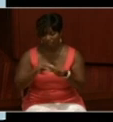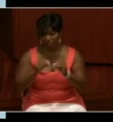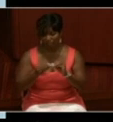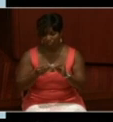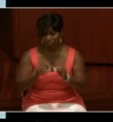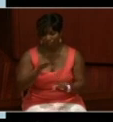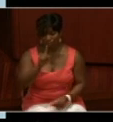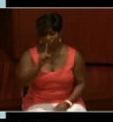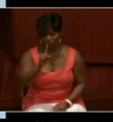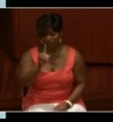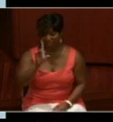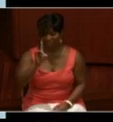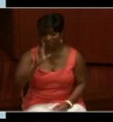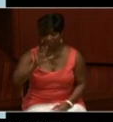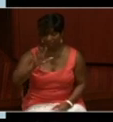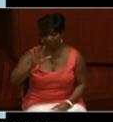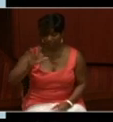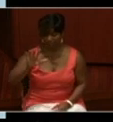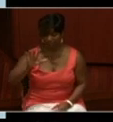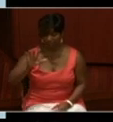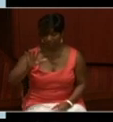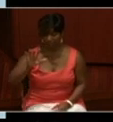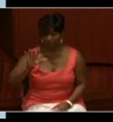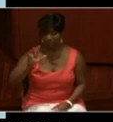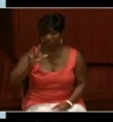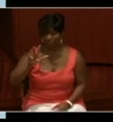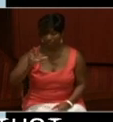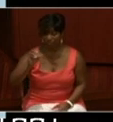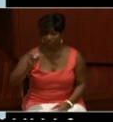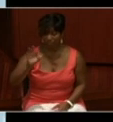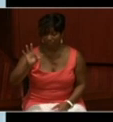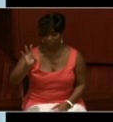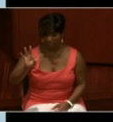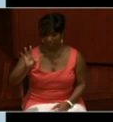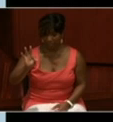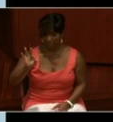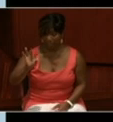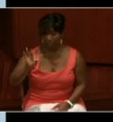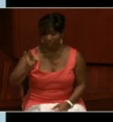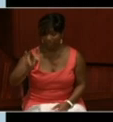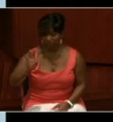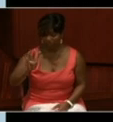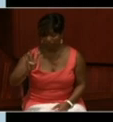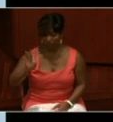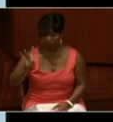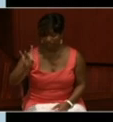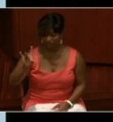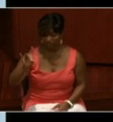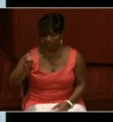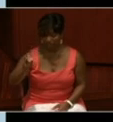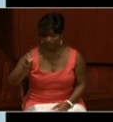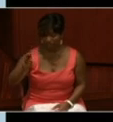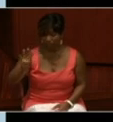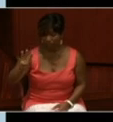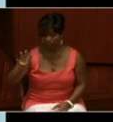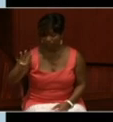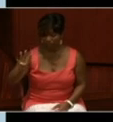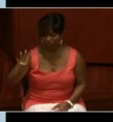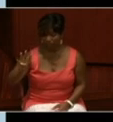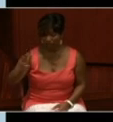1-855-309-8404.